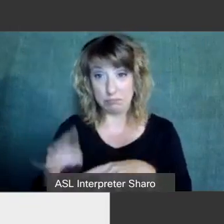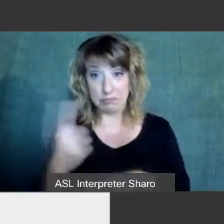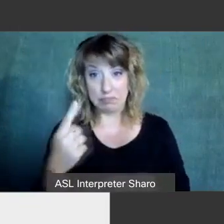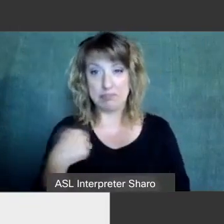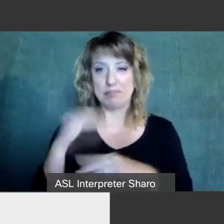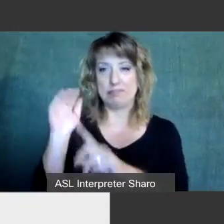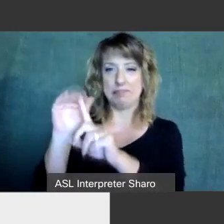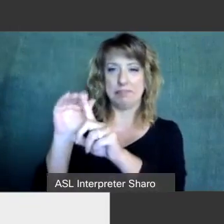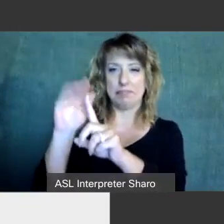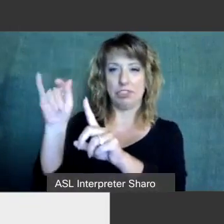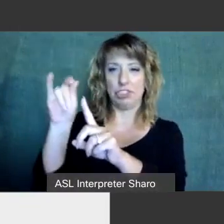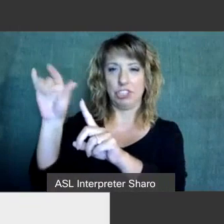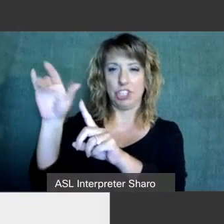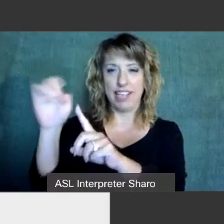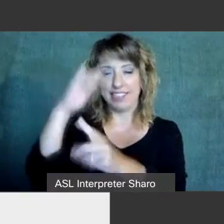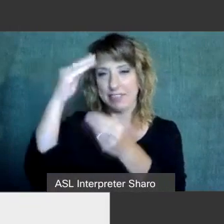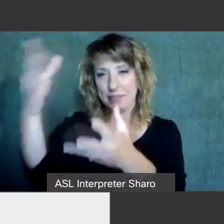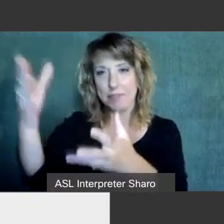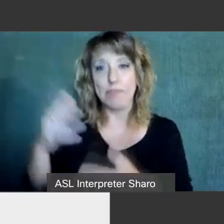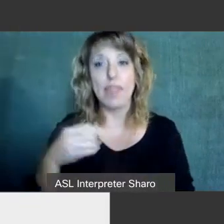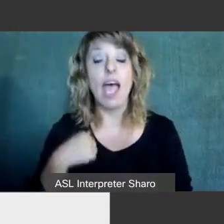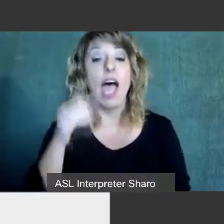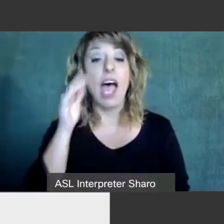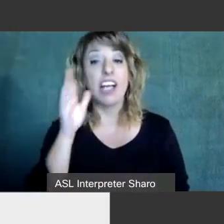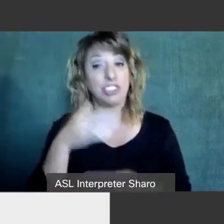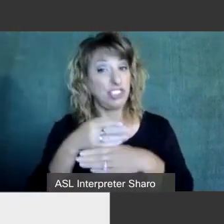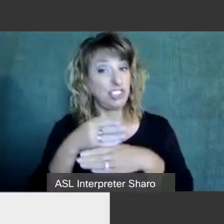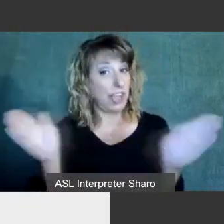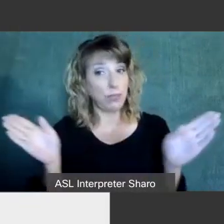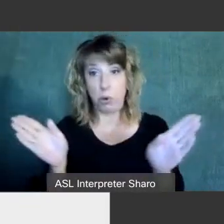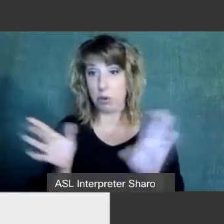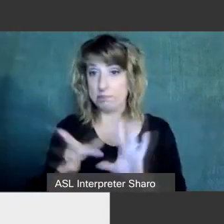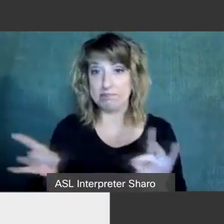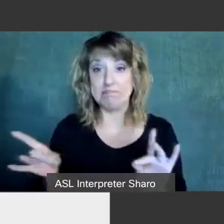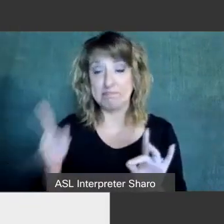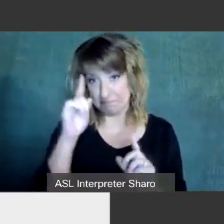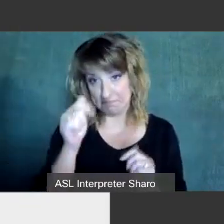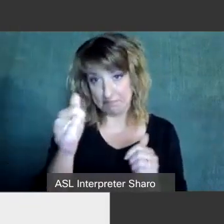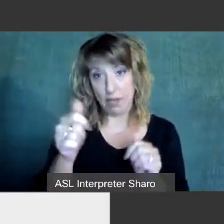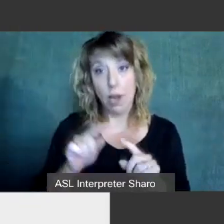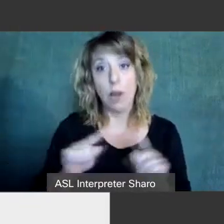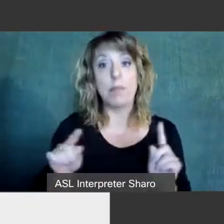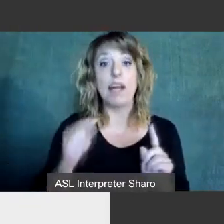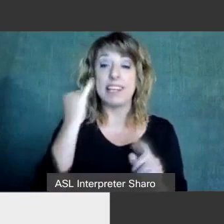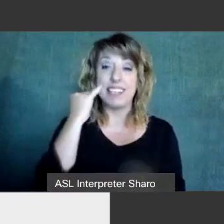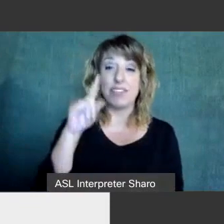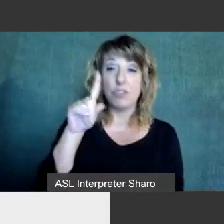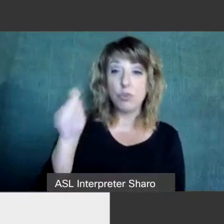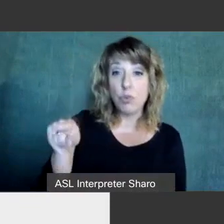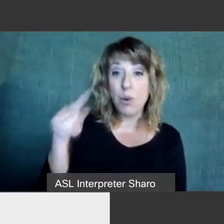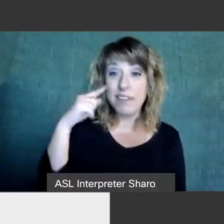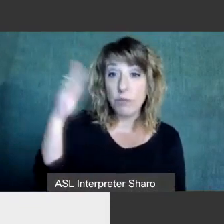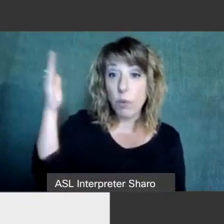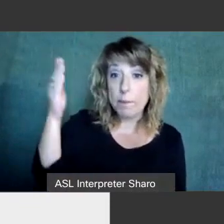You can post general comments in the chat box if you have but if you have a question for the